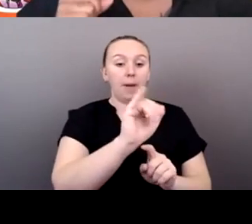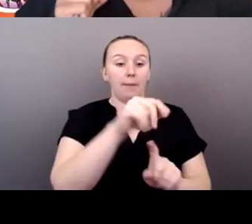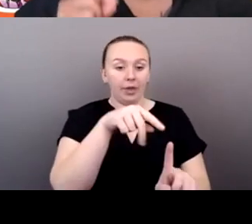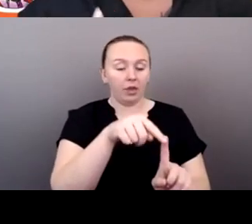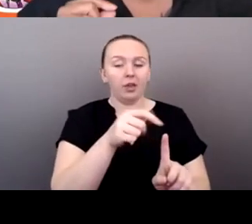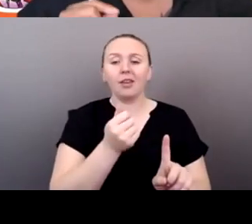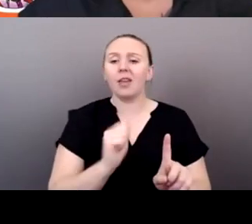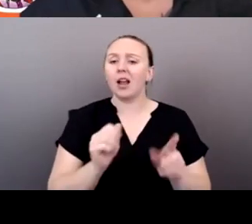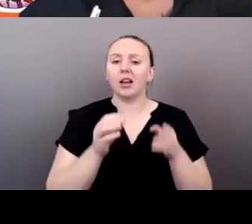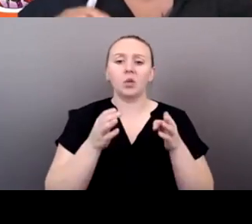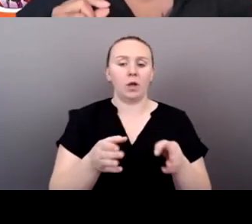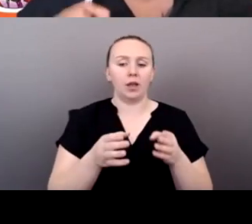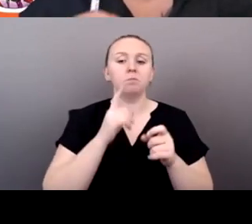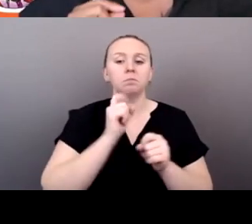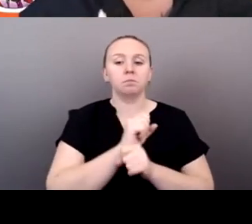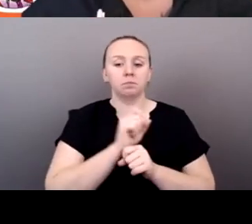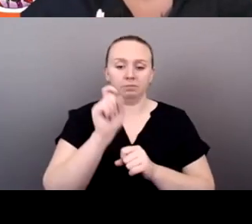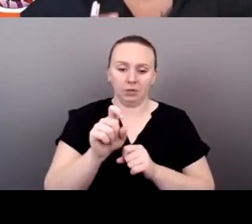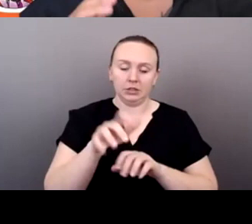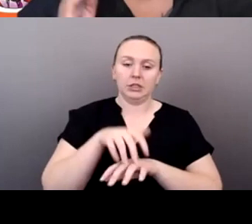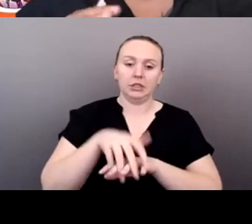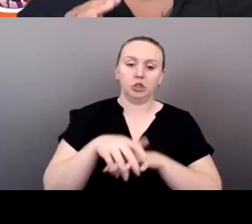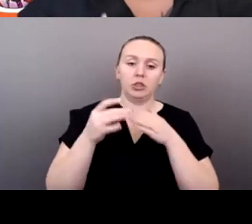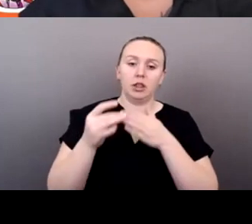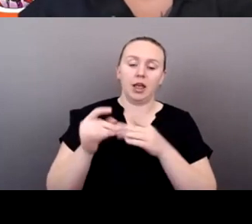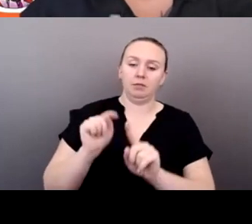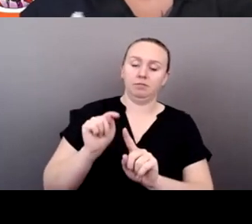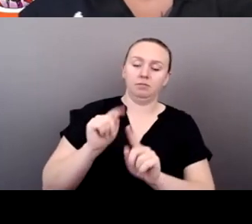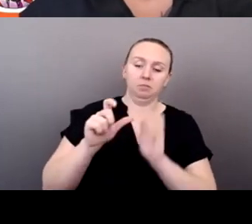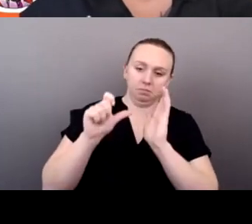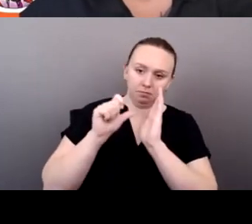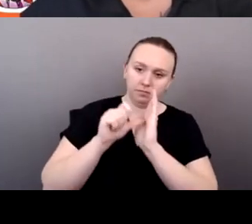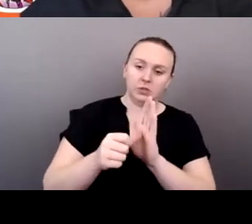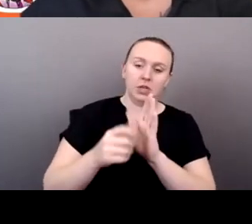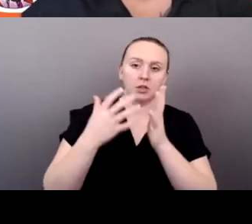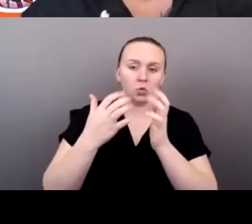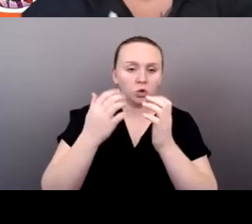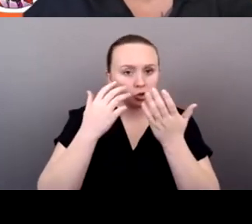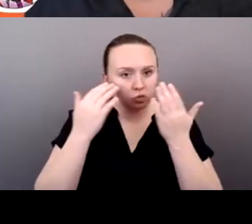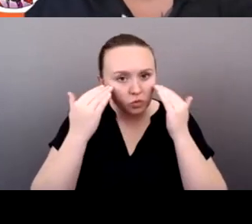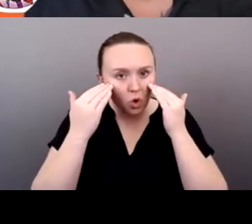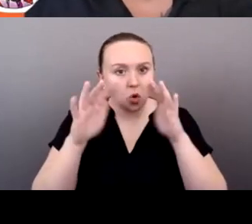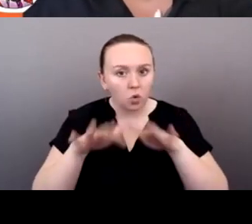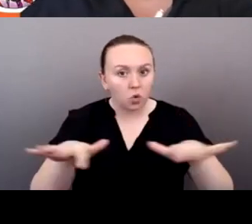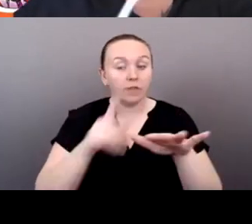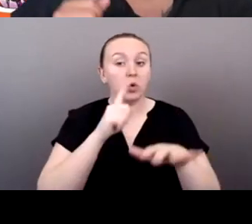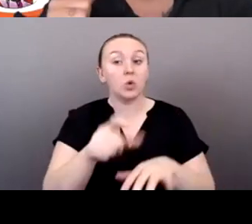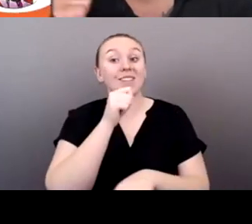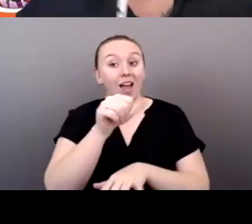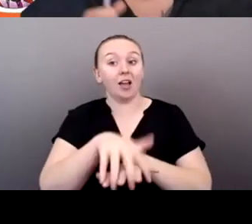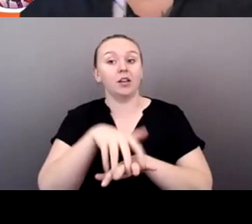needs to be indigenous led. So I want to underscore that as loud as I possibly can, for those of you who are non-native with us,